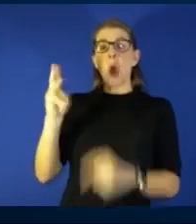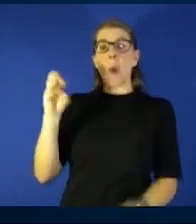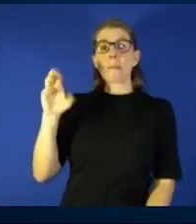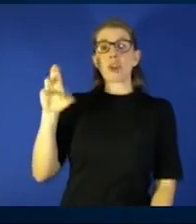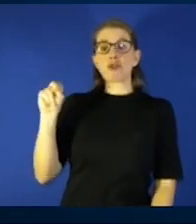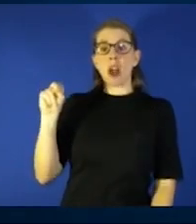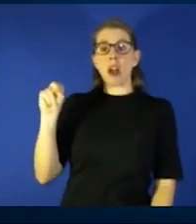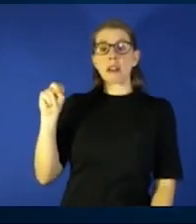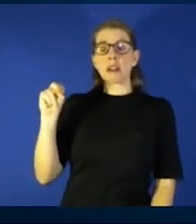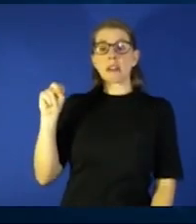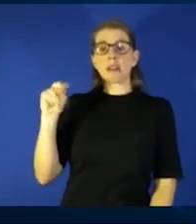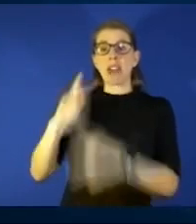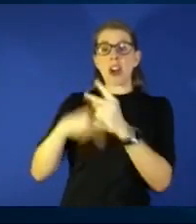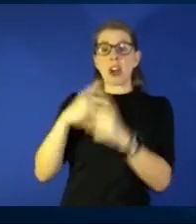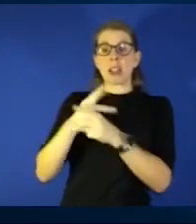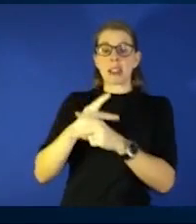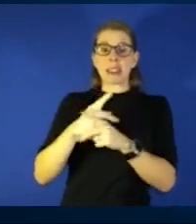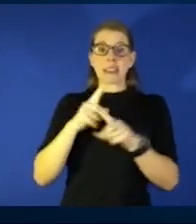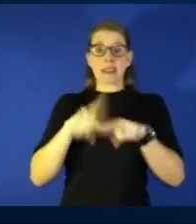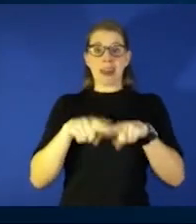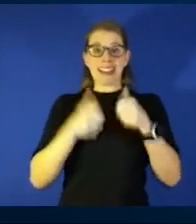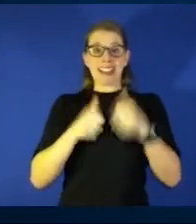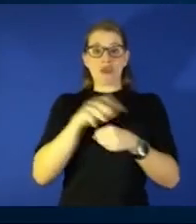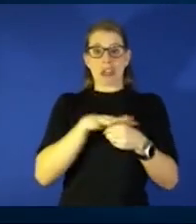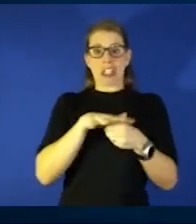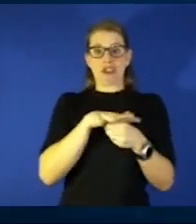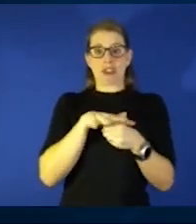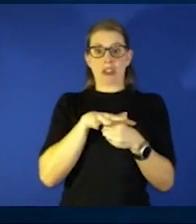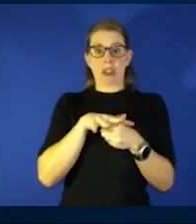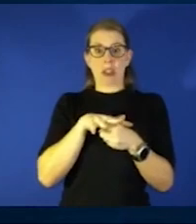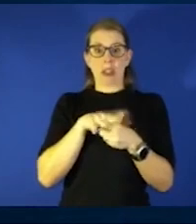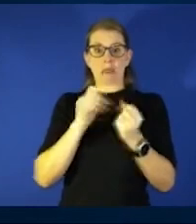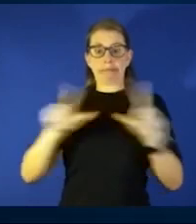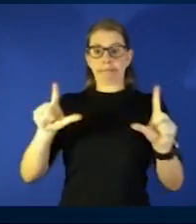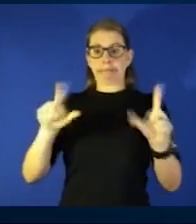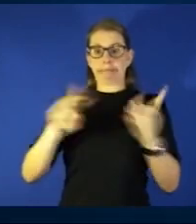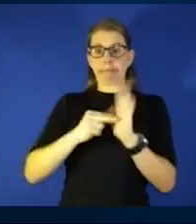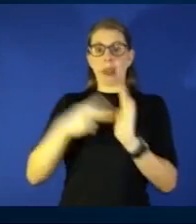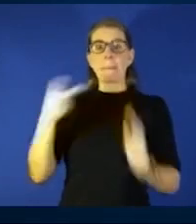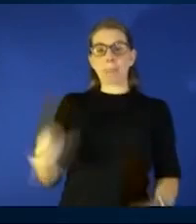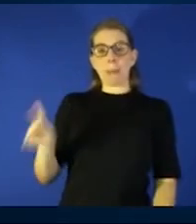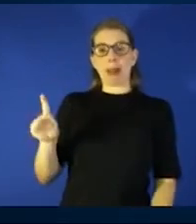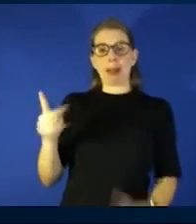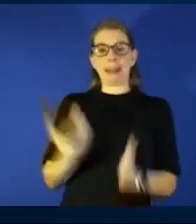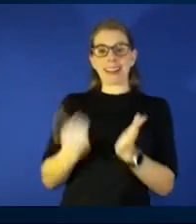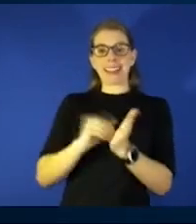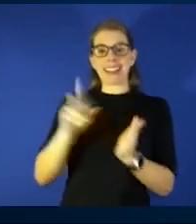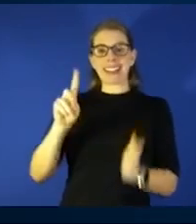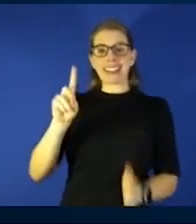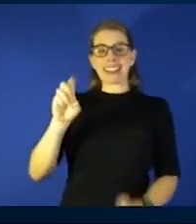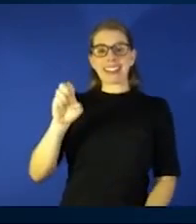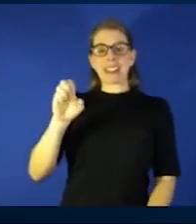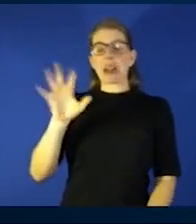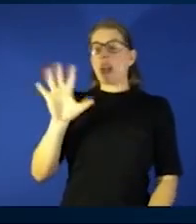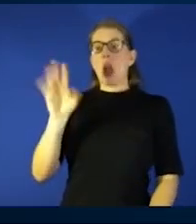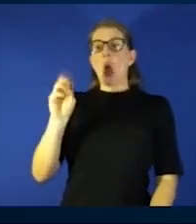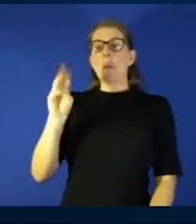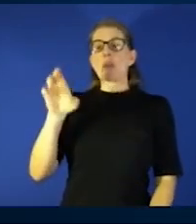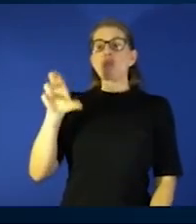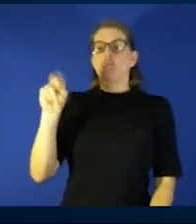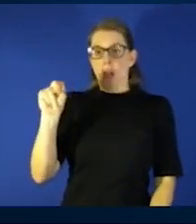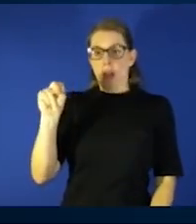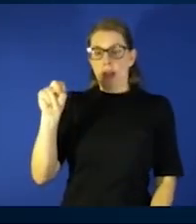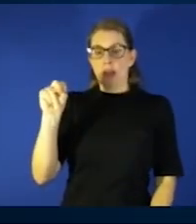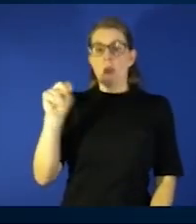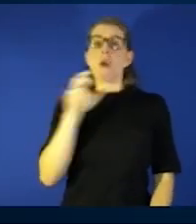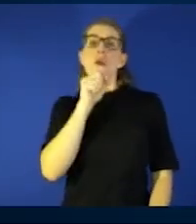regionally so if we look at the next slide what does that tell us the purple again is the Delta variant I'm sorry it's the Omicron variant and the orange